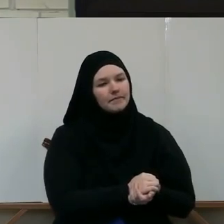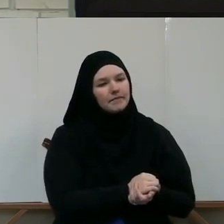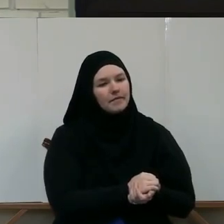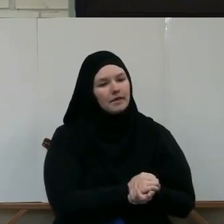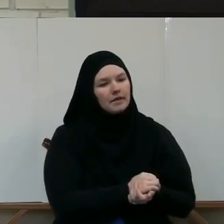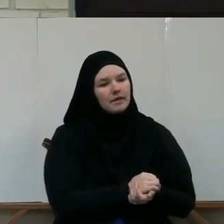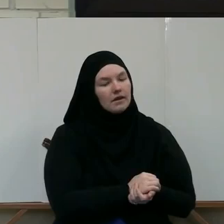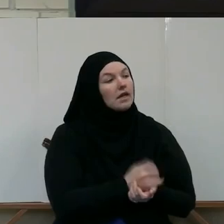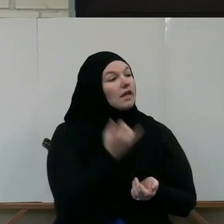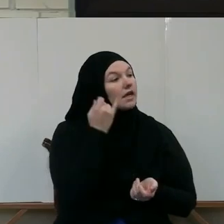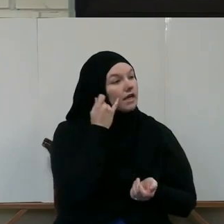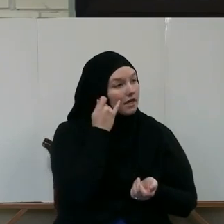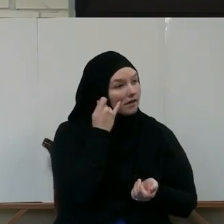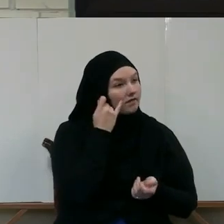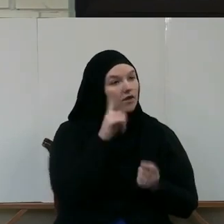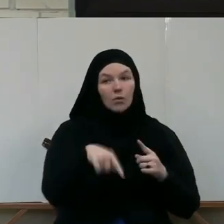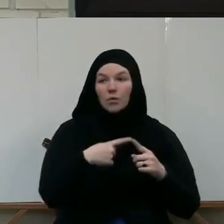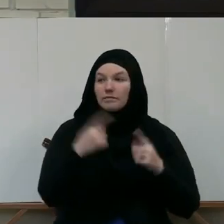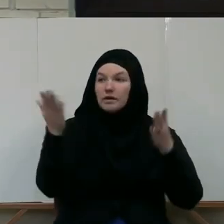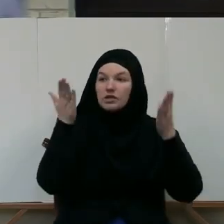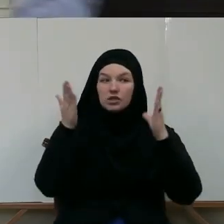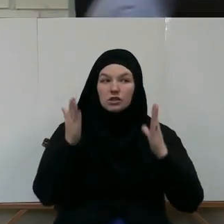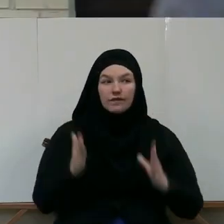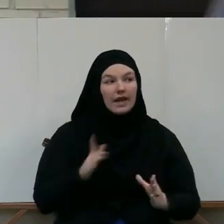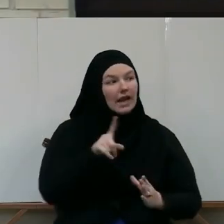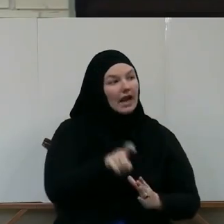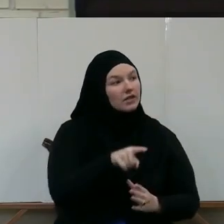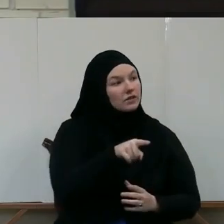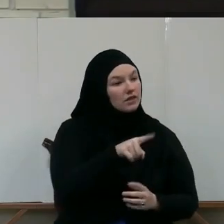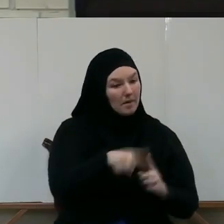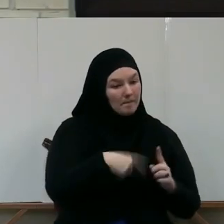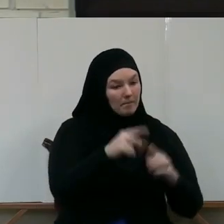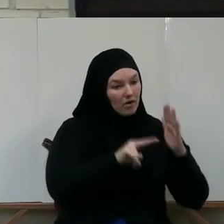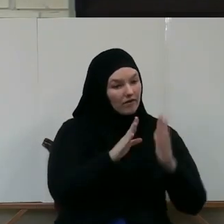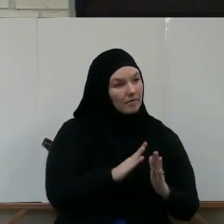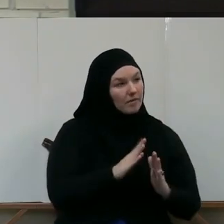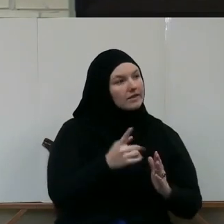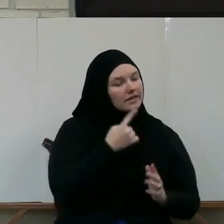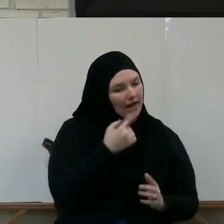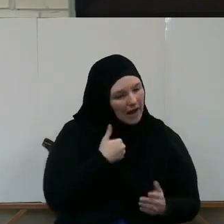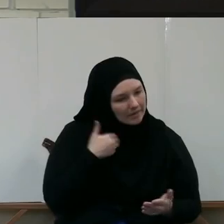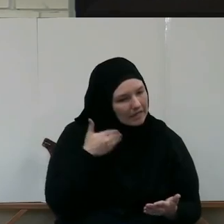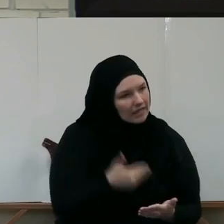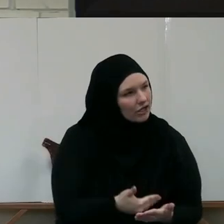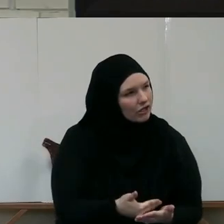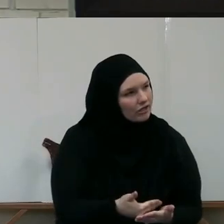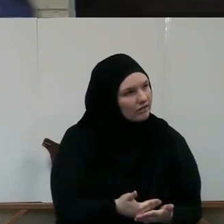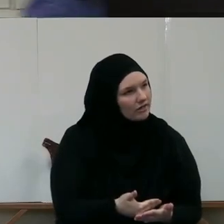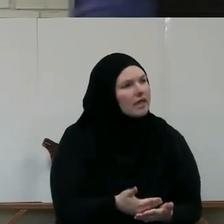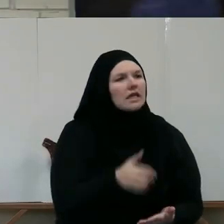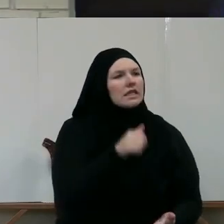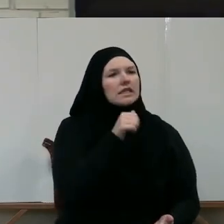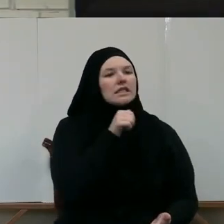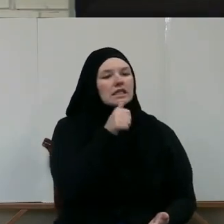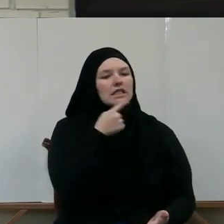If and when my servants ask you regarding me I am near He didn't even say Till